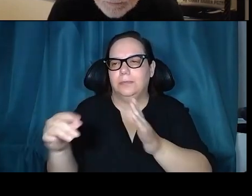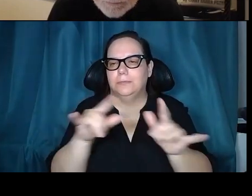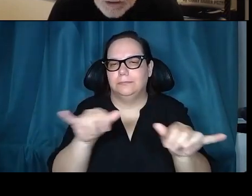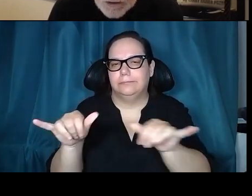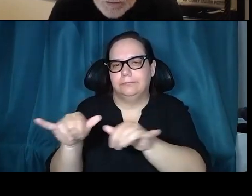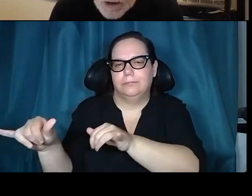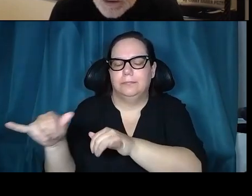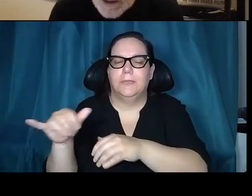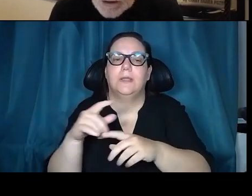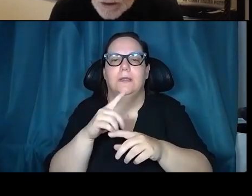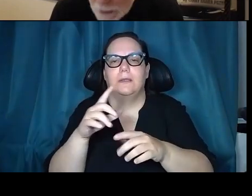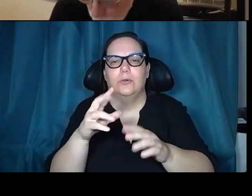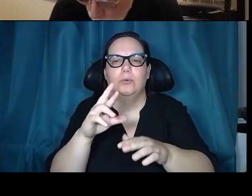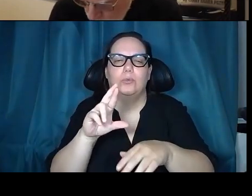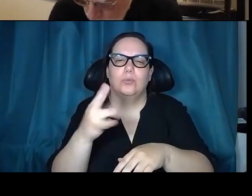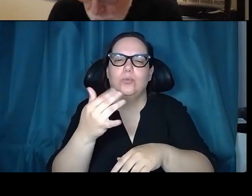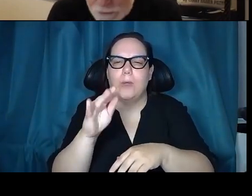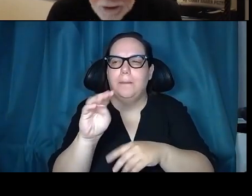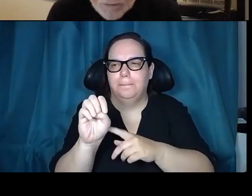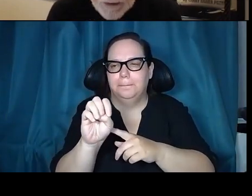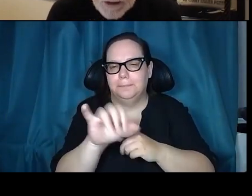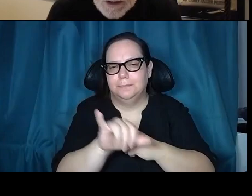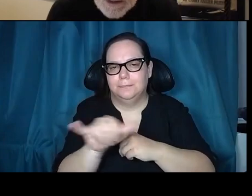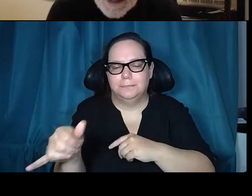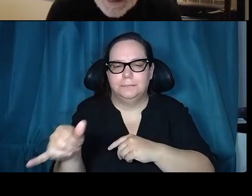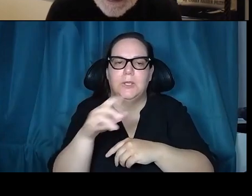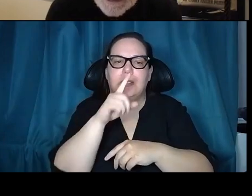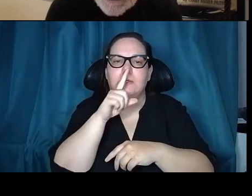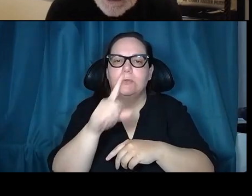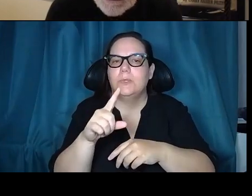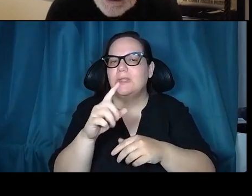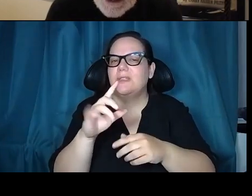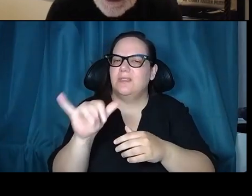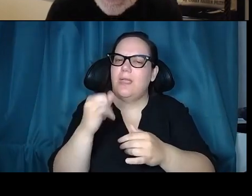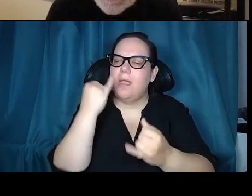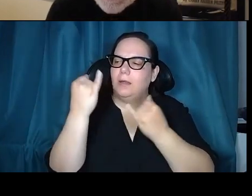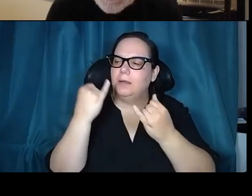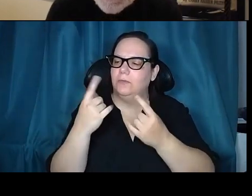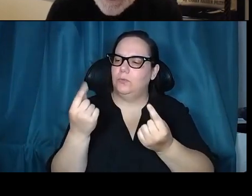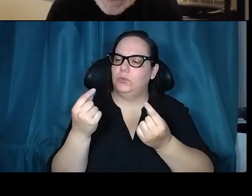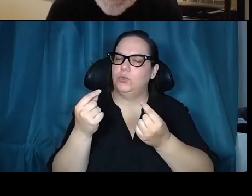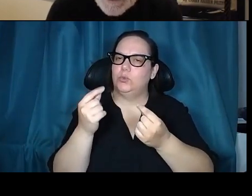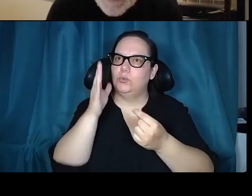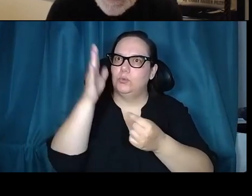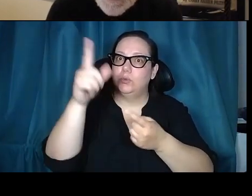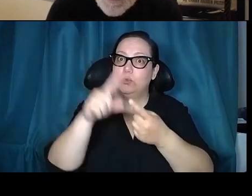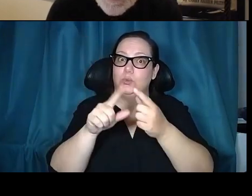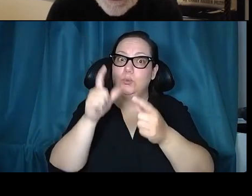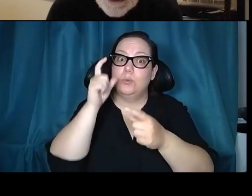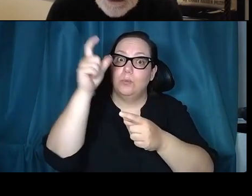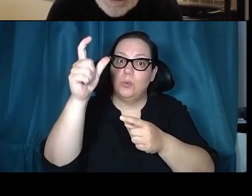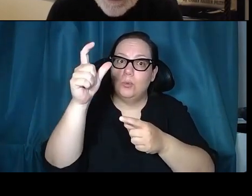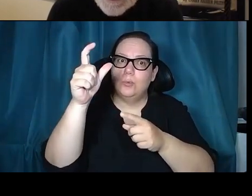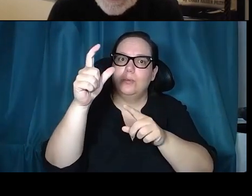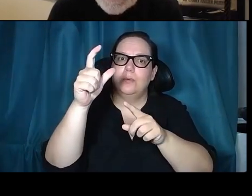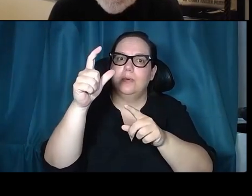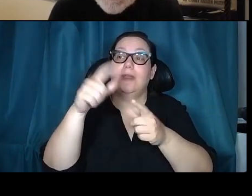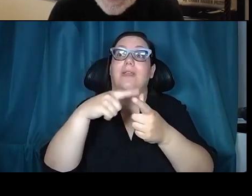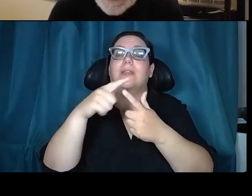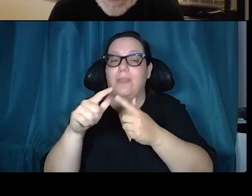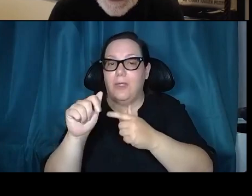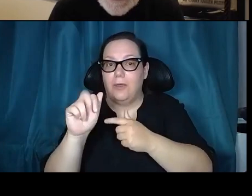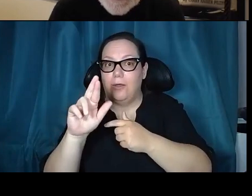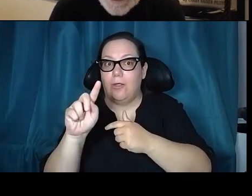moon and on to Mars together with Artemis and beyond. So really, it's interesting to go back and think about what we knew pre